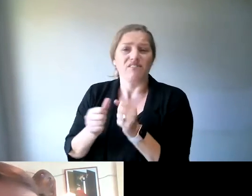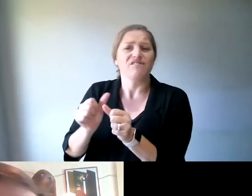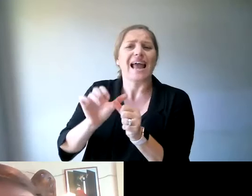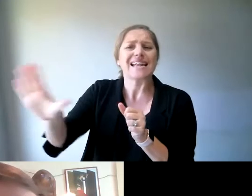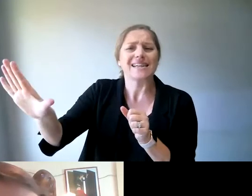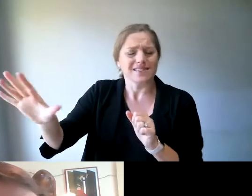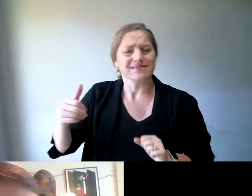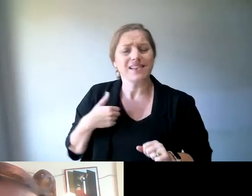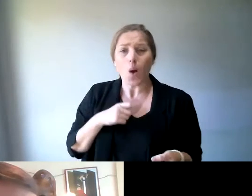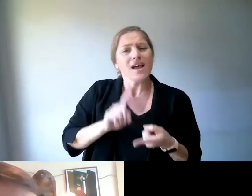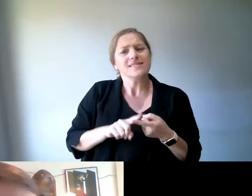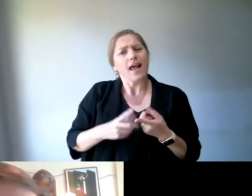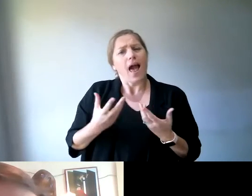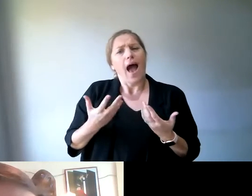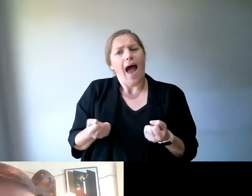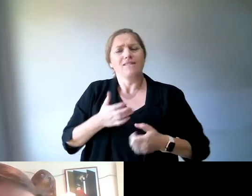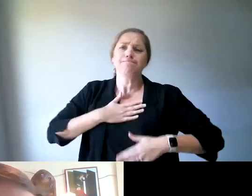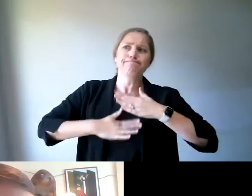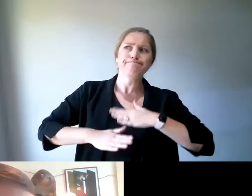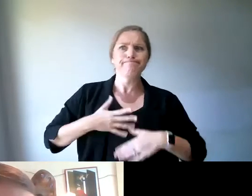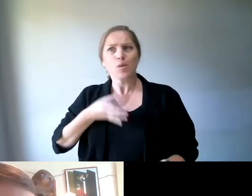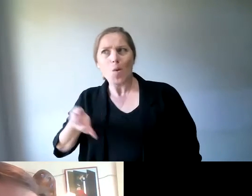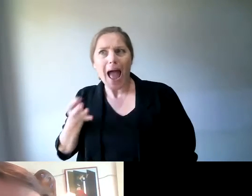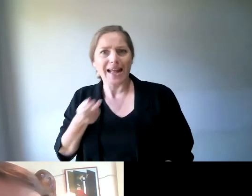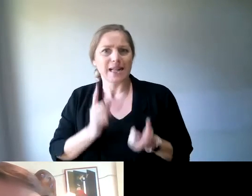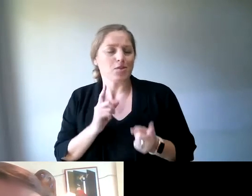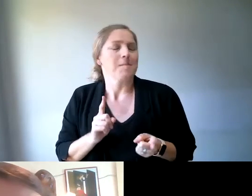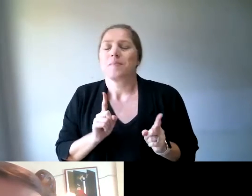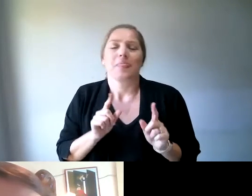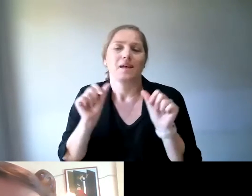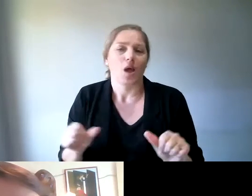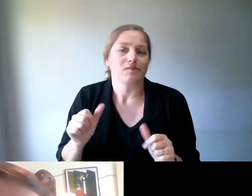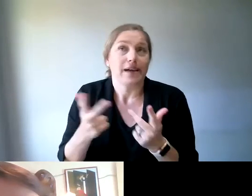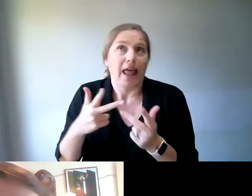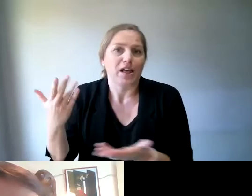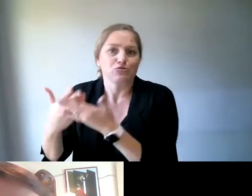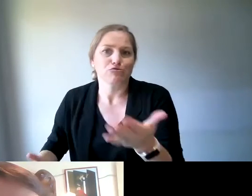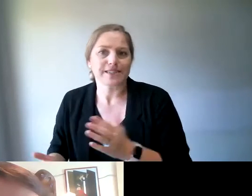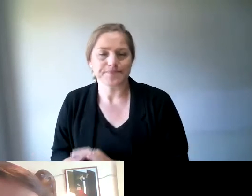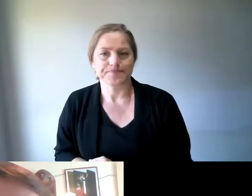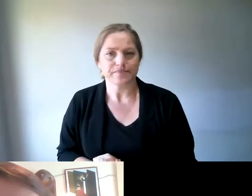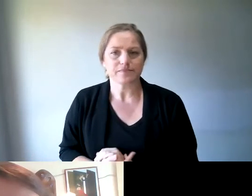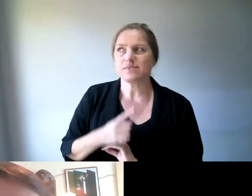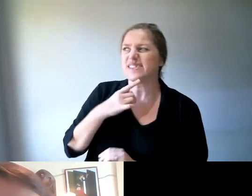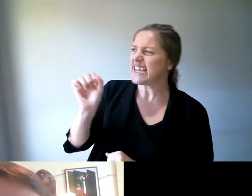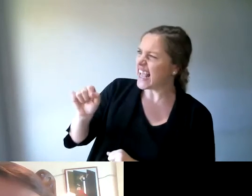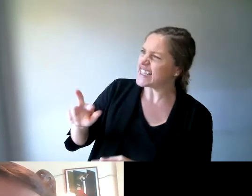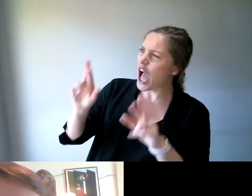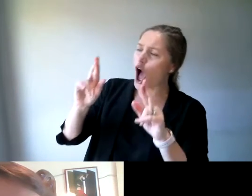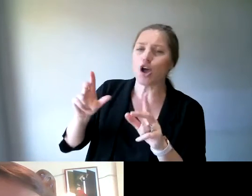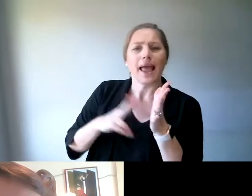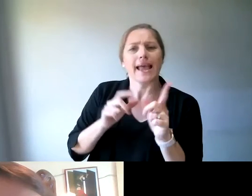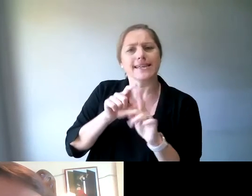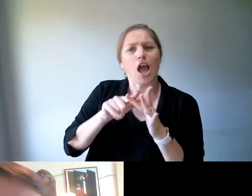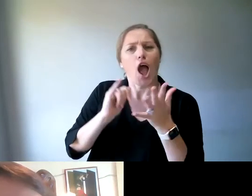but that's another story. Yeah. Yeah. And hopefully that situation for NDIS participants will only get better and better.